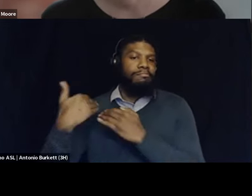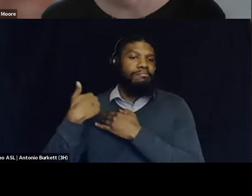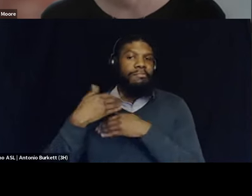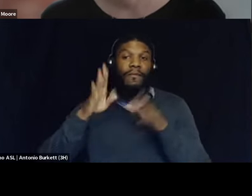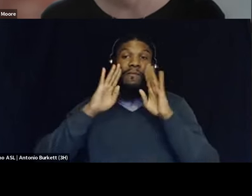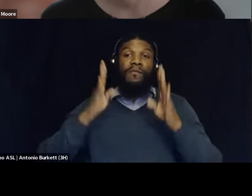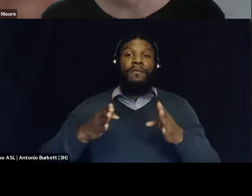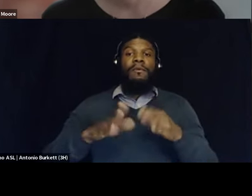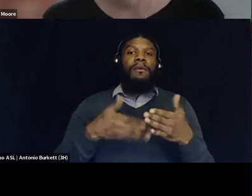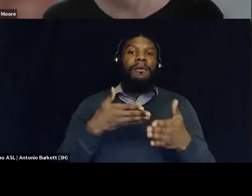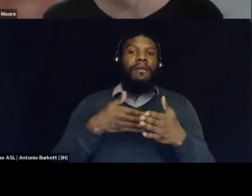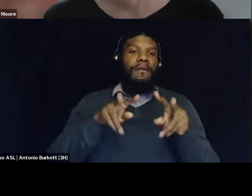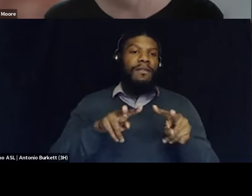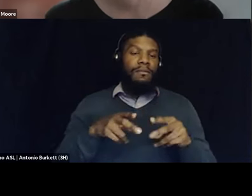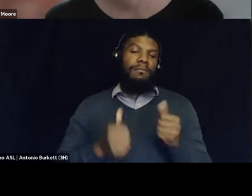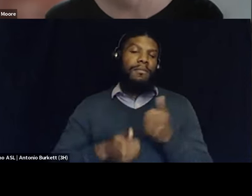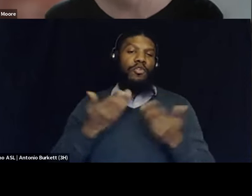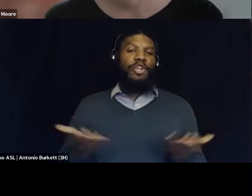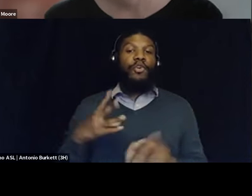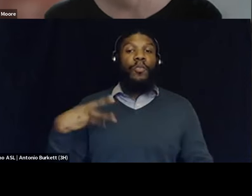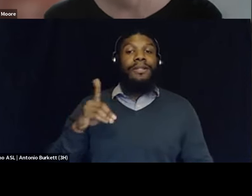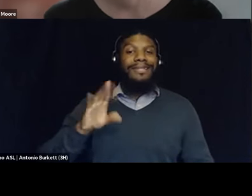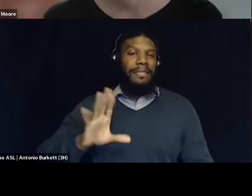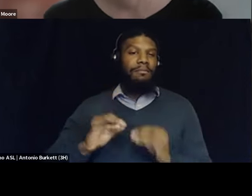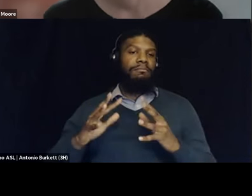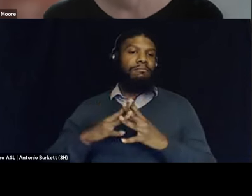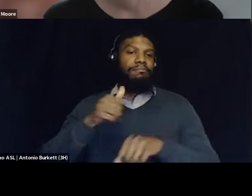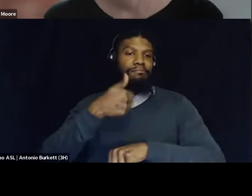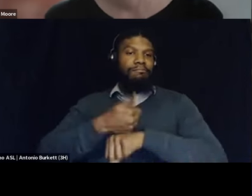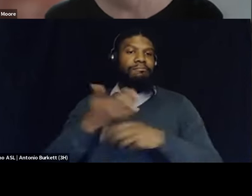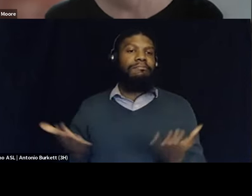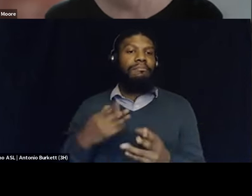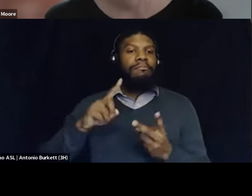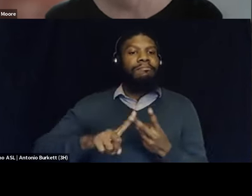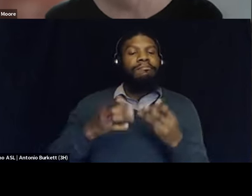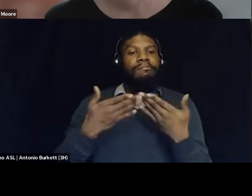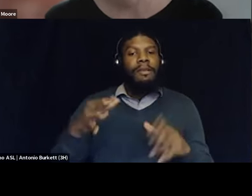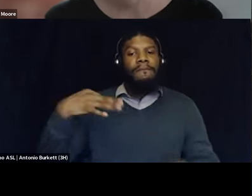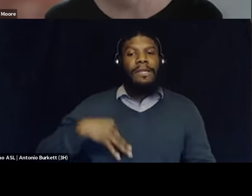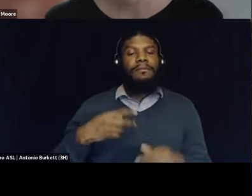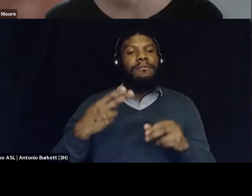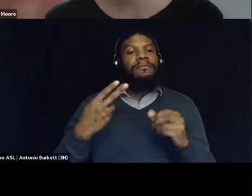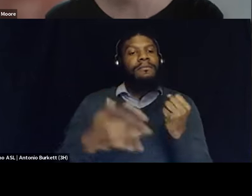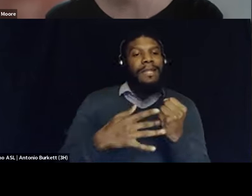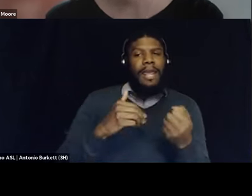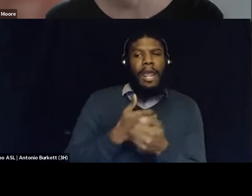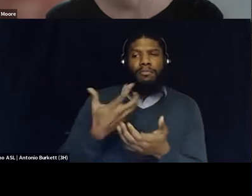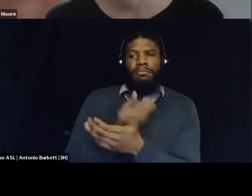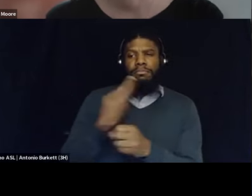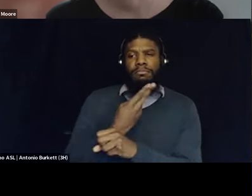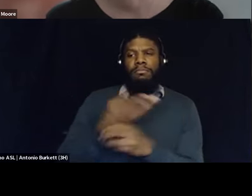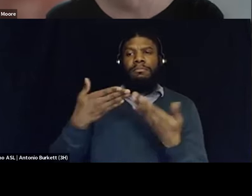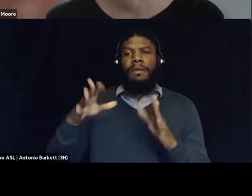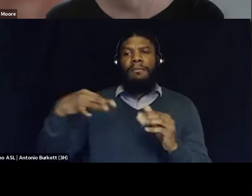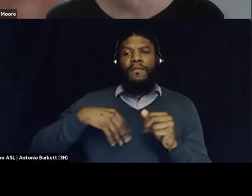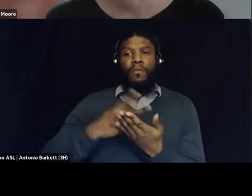-surveillance work, mostly here in D.C., where we're based, and public benefits, how technology is used in public benefits programs. And in